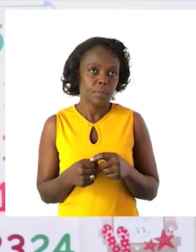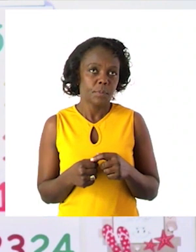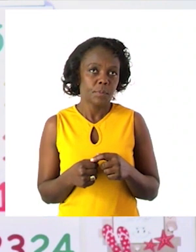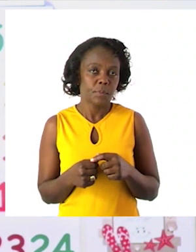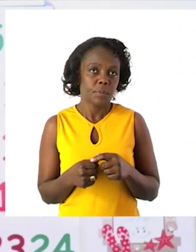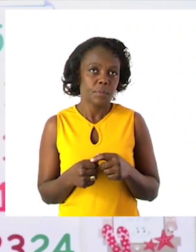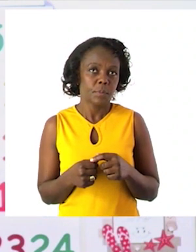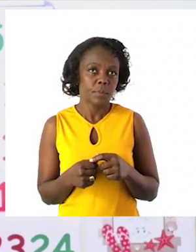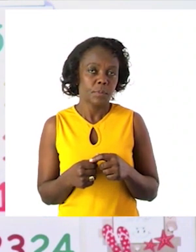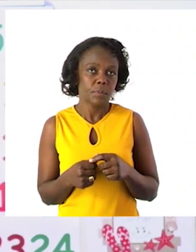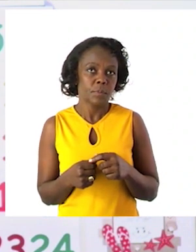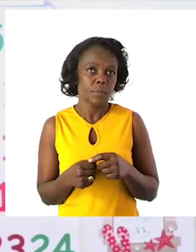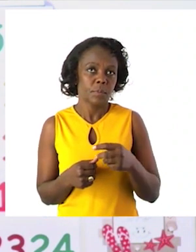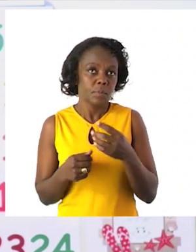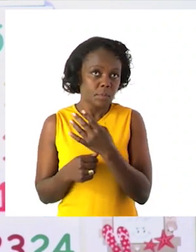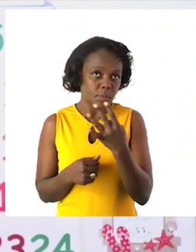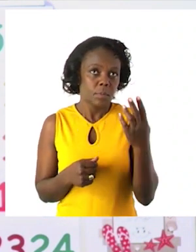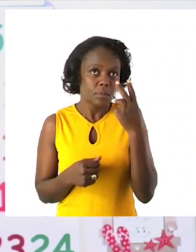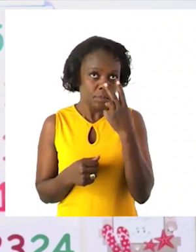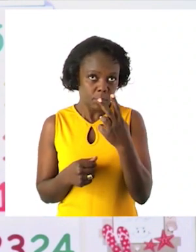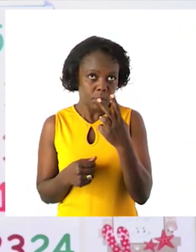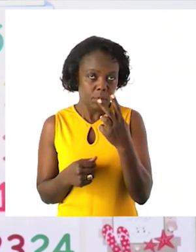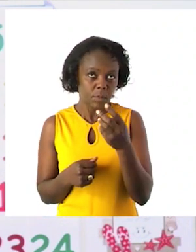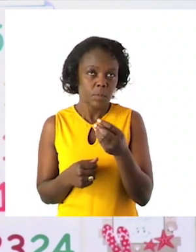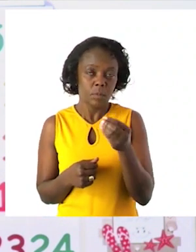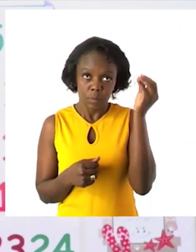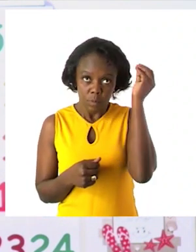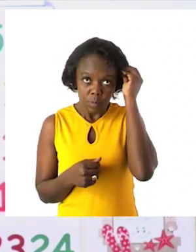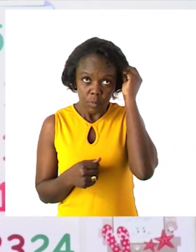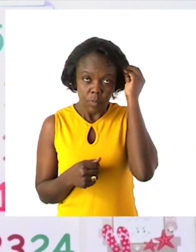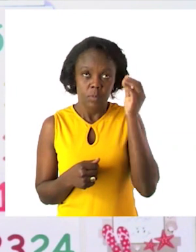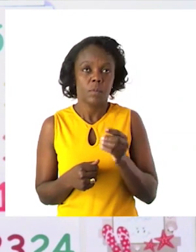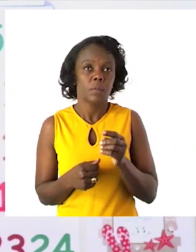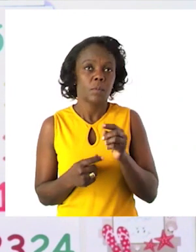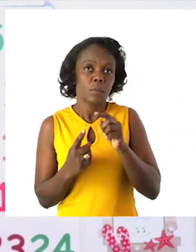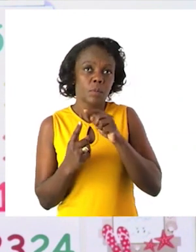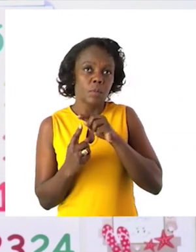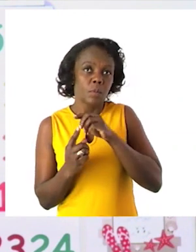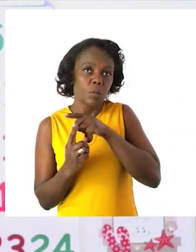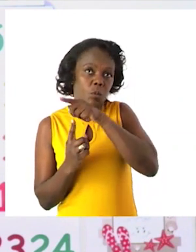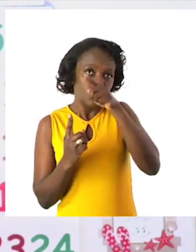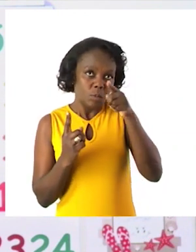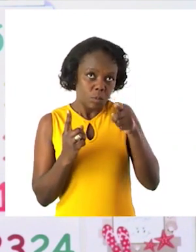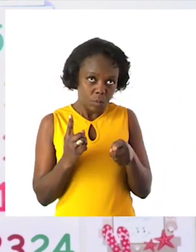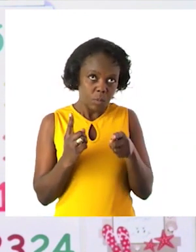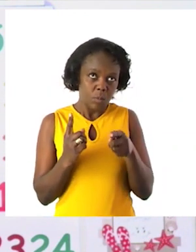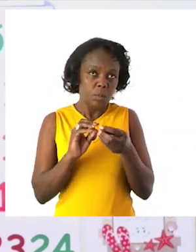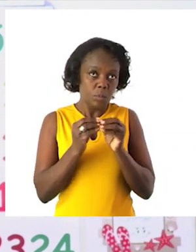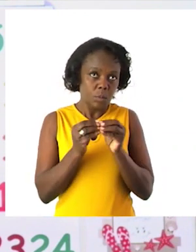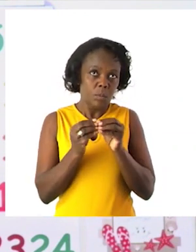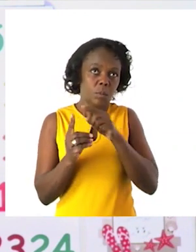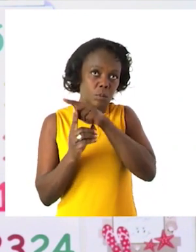When we are counting in two we have to know that we skip one number in between. Okay so when we are